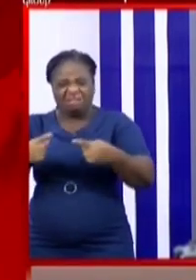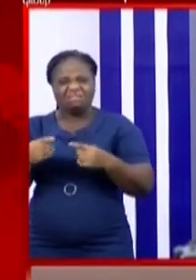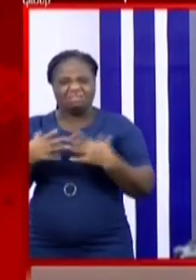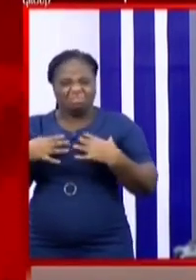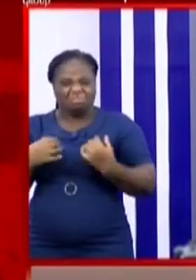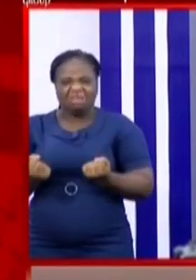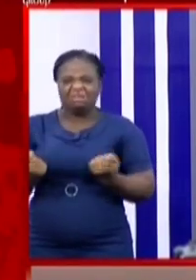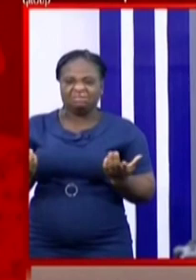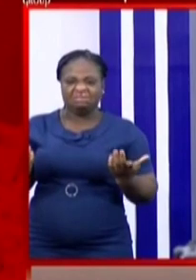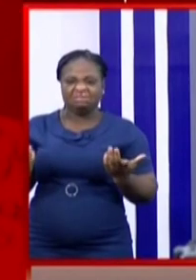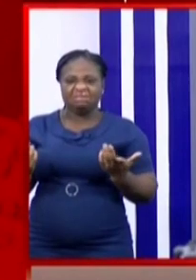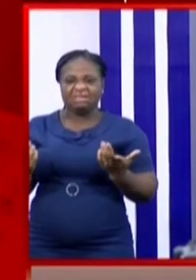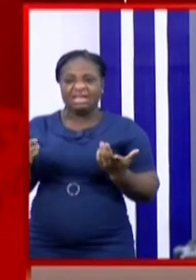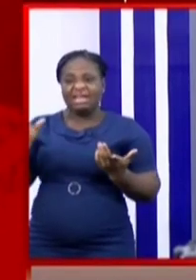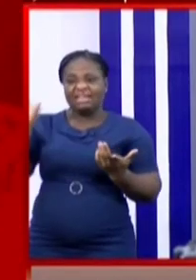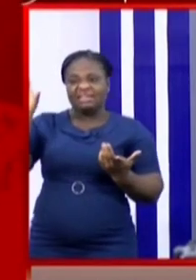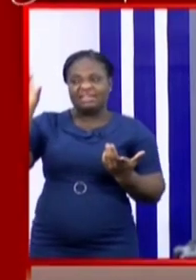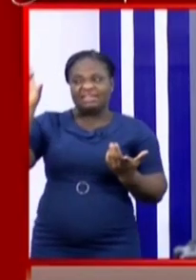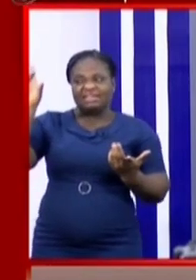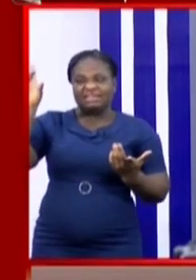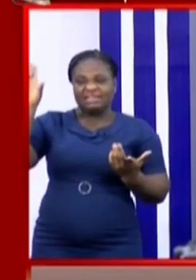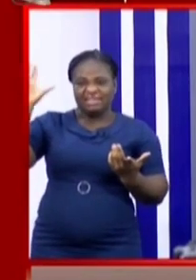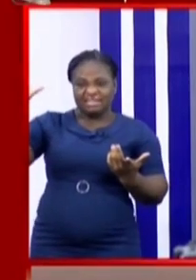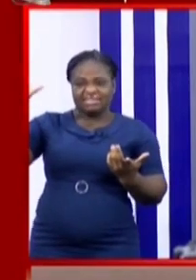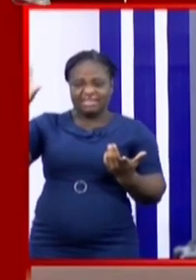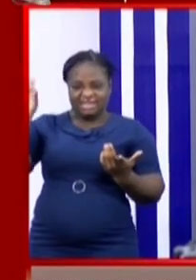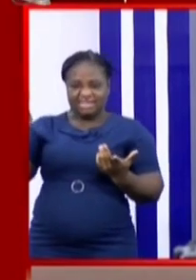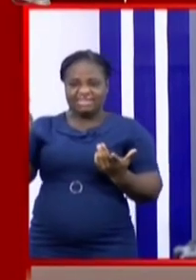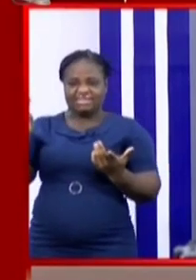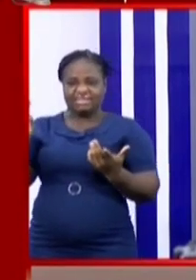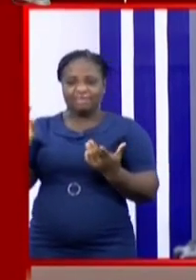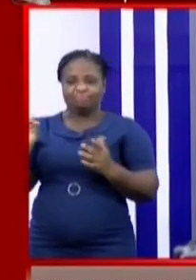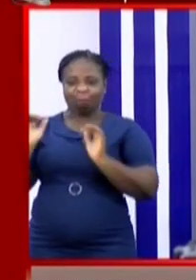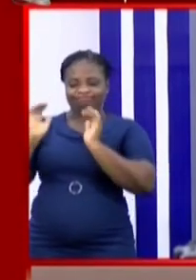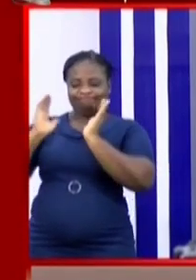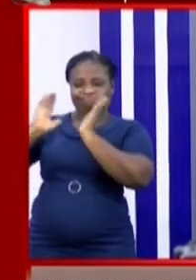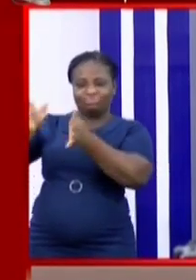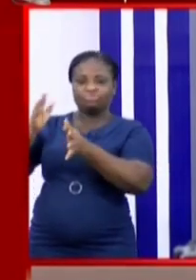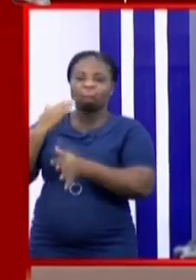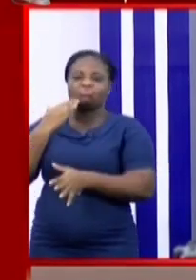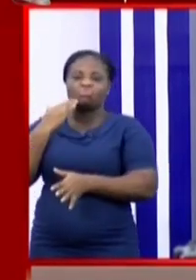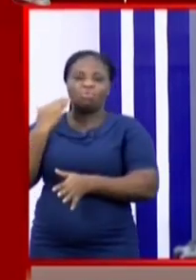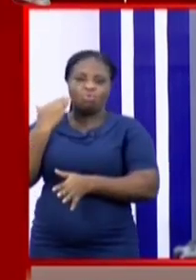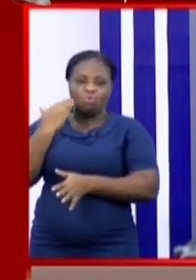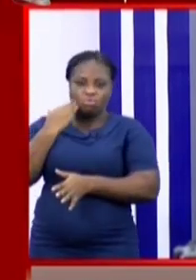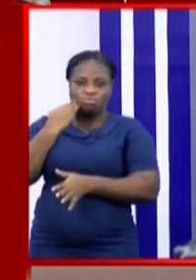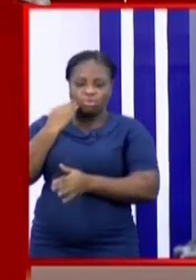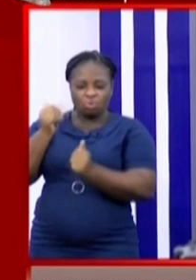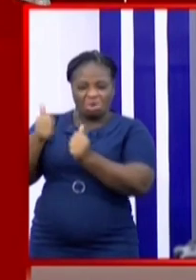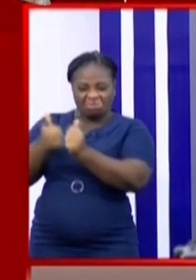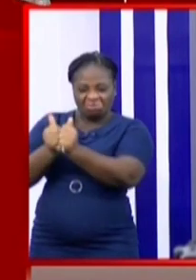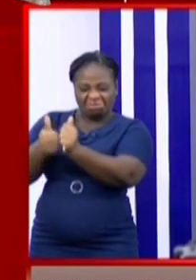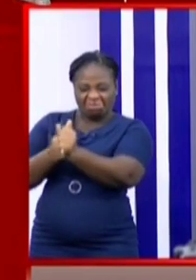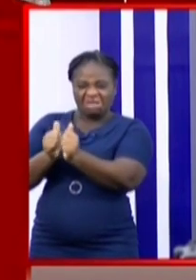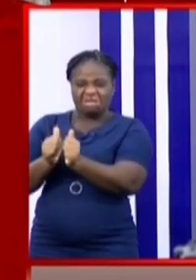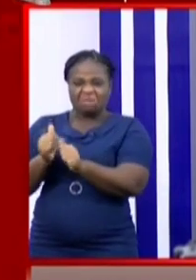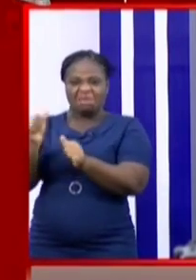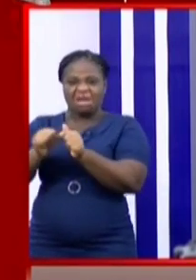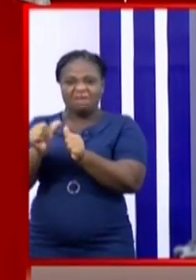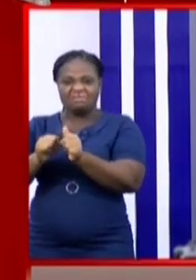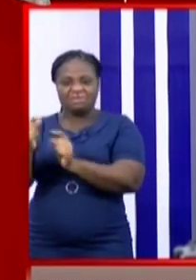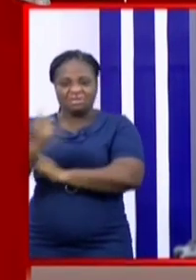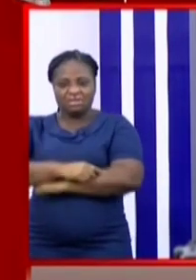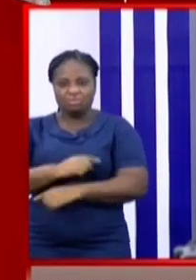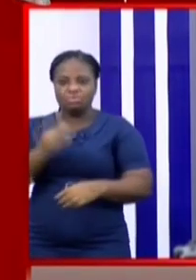A total of 38 has been discharged for home care and we are filling them on daily basis with